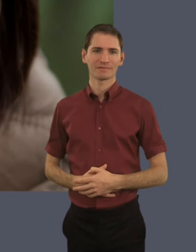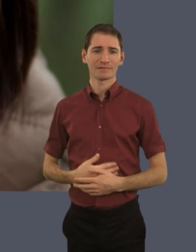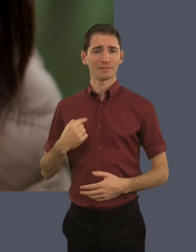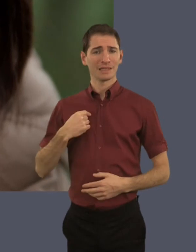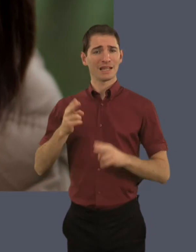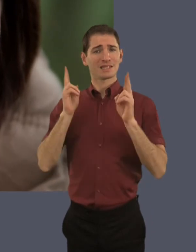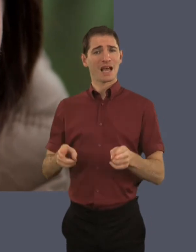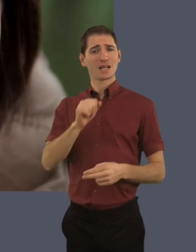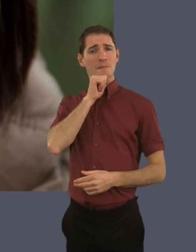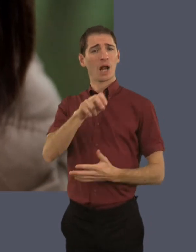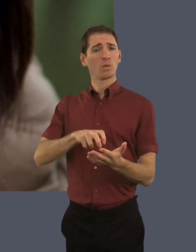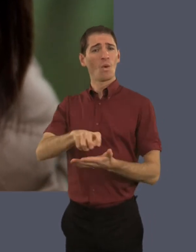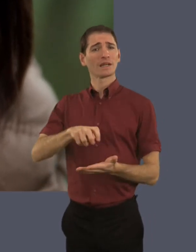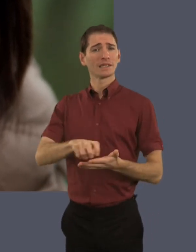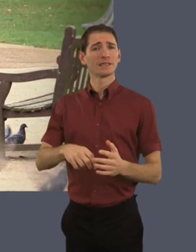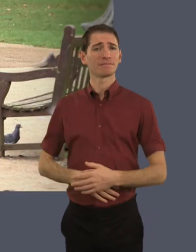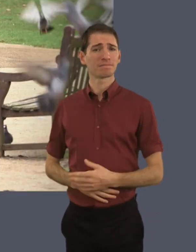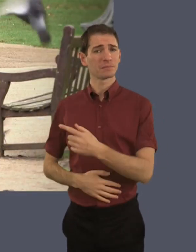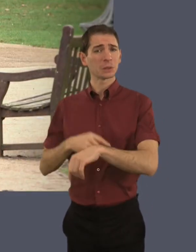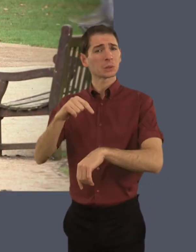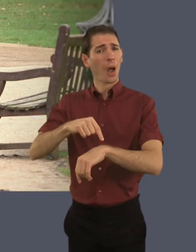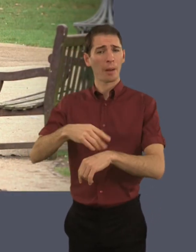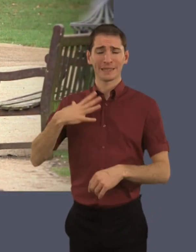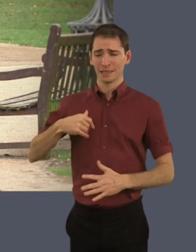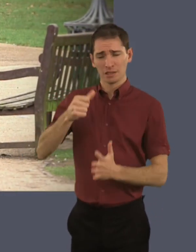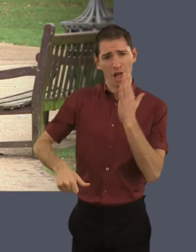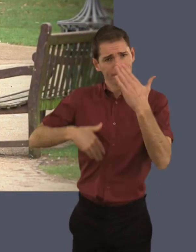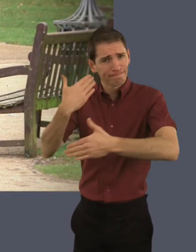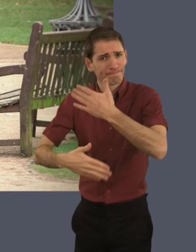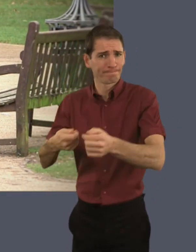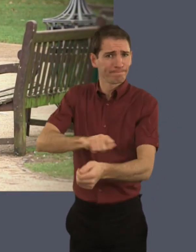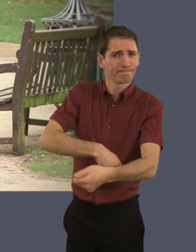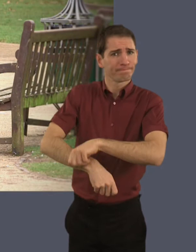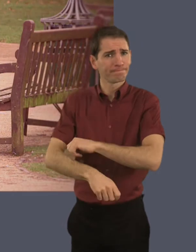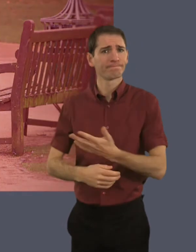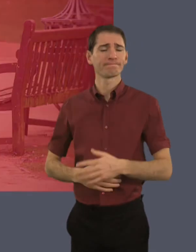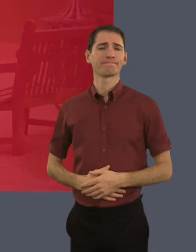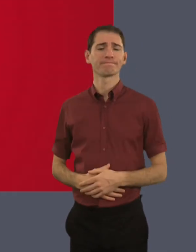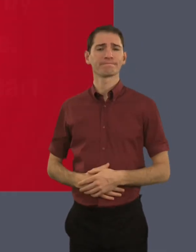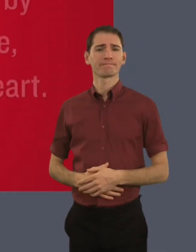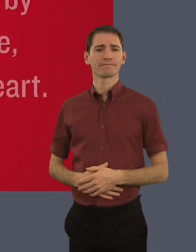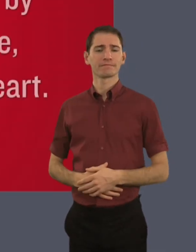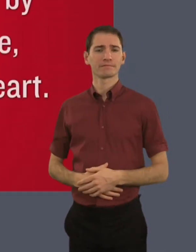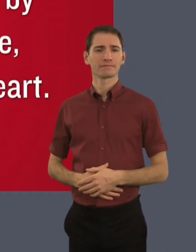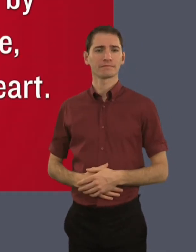I was a dead man walking. The time has come for me to take action.